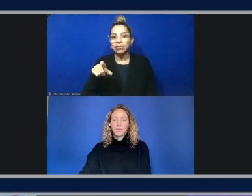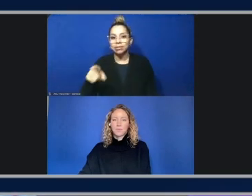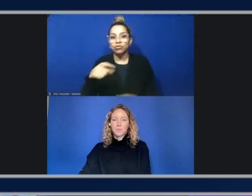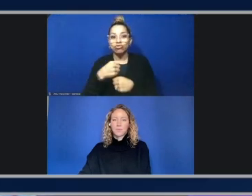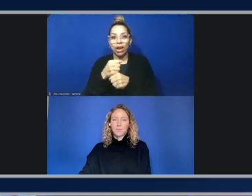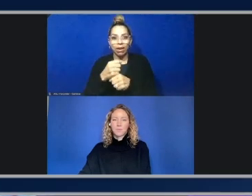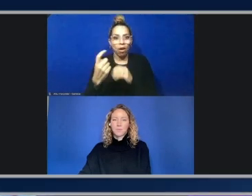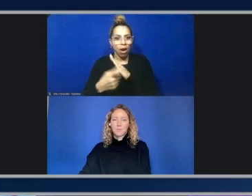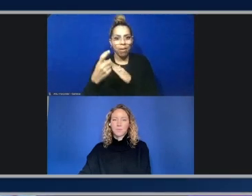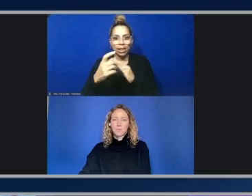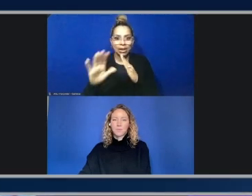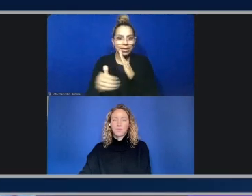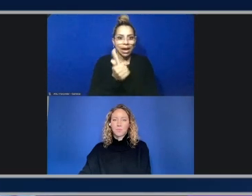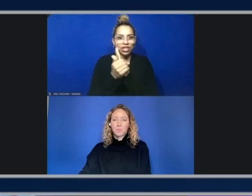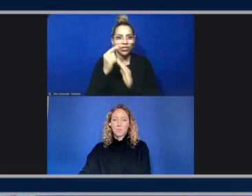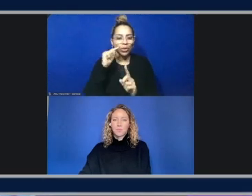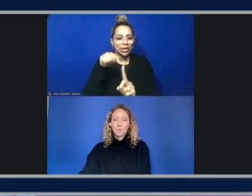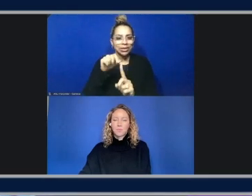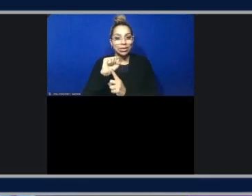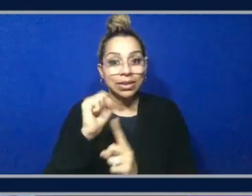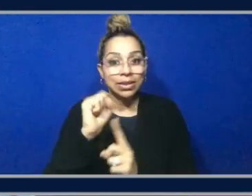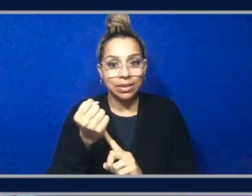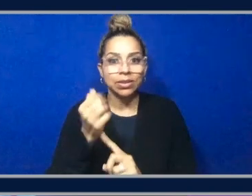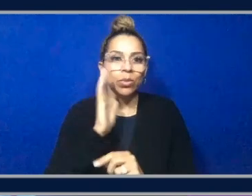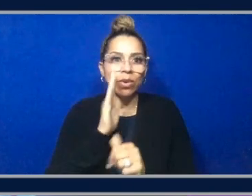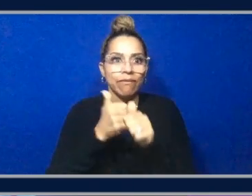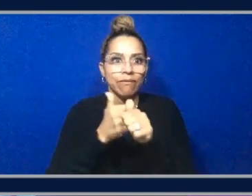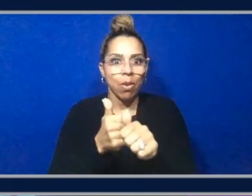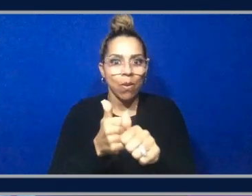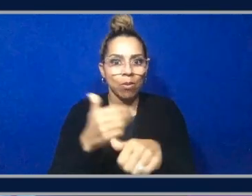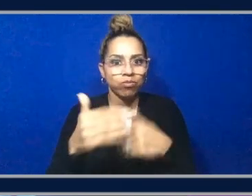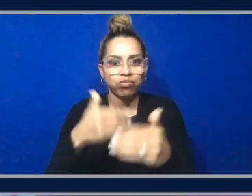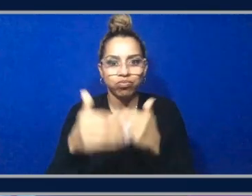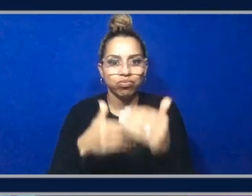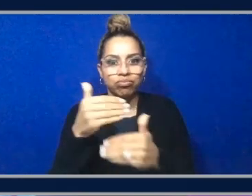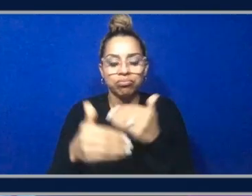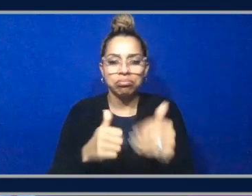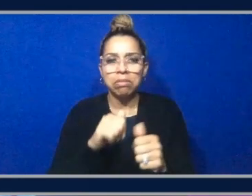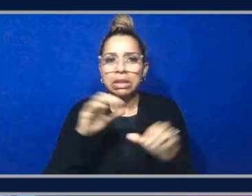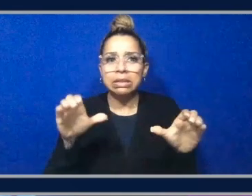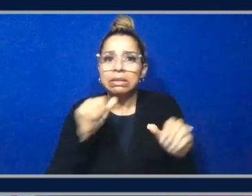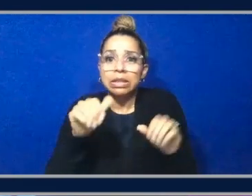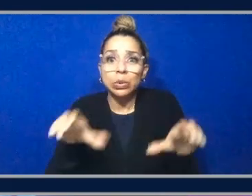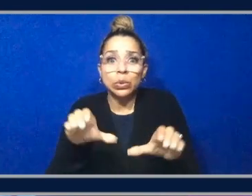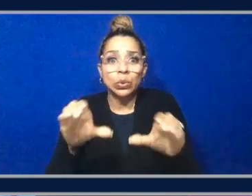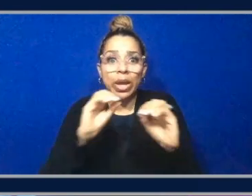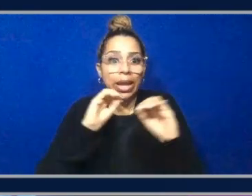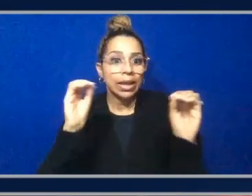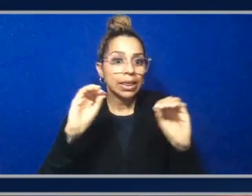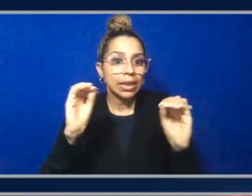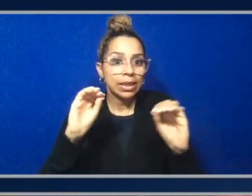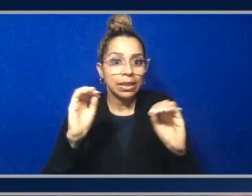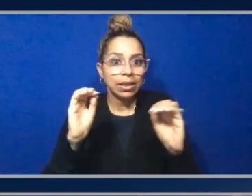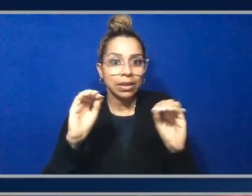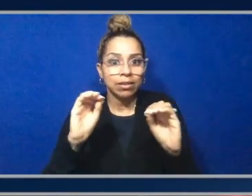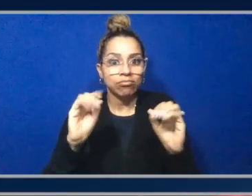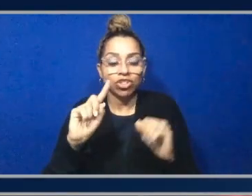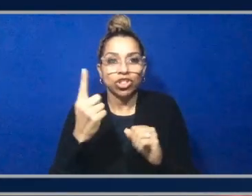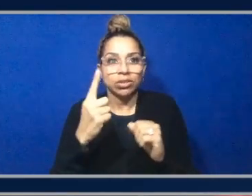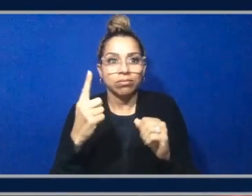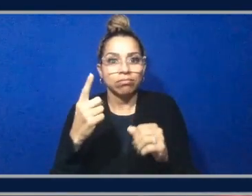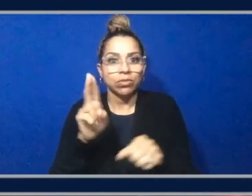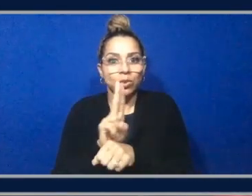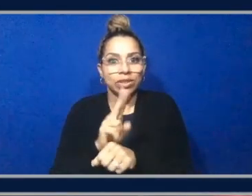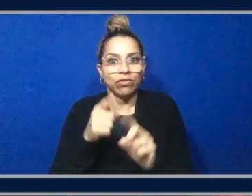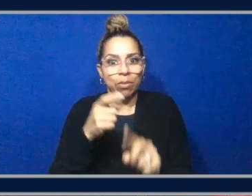I didn't do anything to make that happen. It just worked out of the box. Yeah. was in the Helm chart because we saw that in there, the EBS. Yeah. Perfect. We'll go look at the